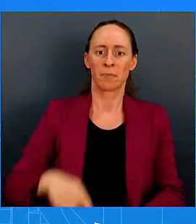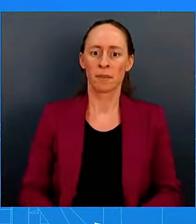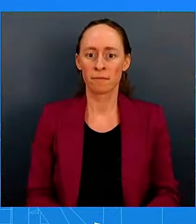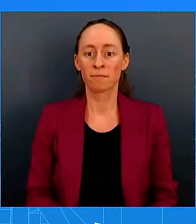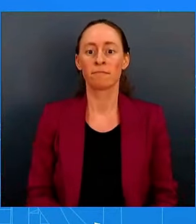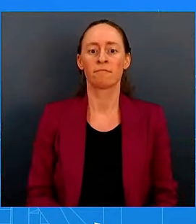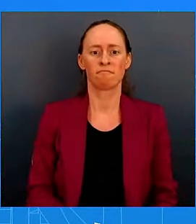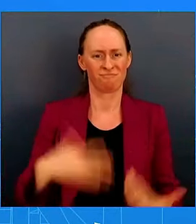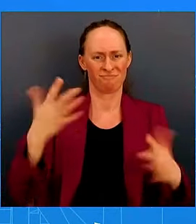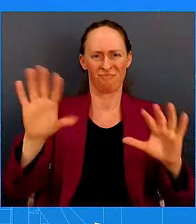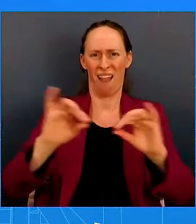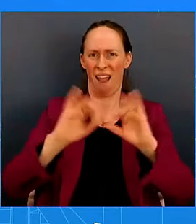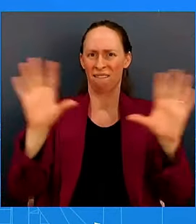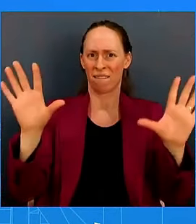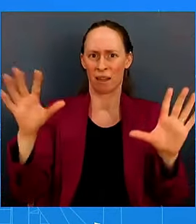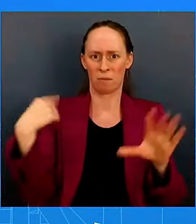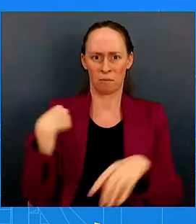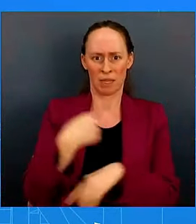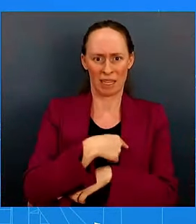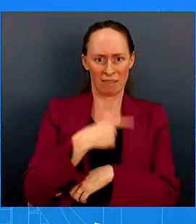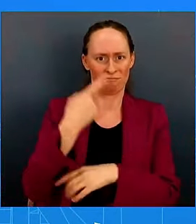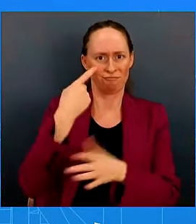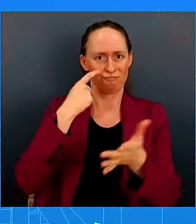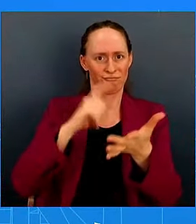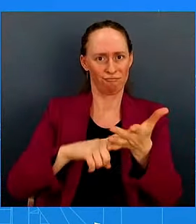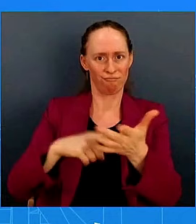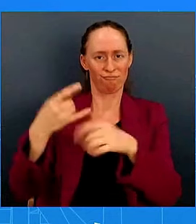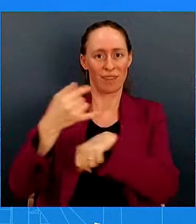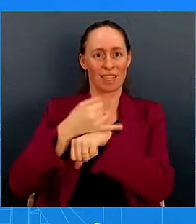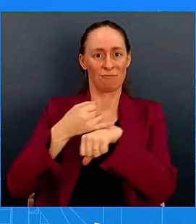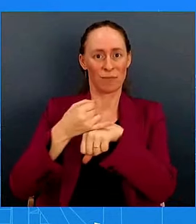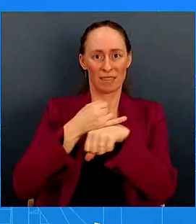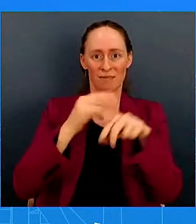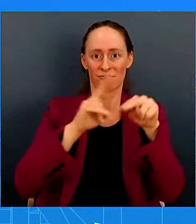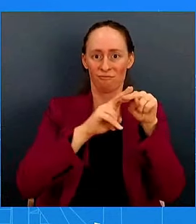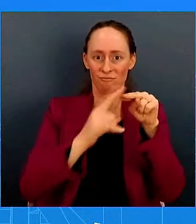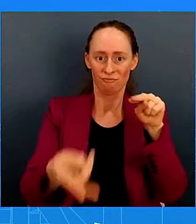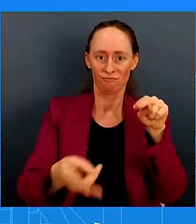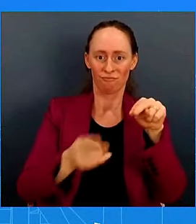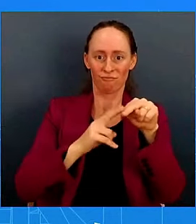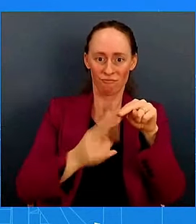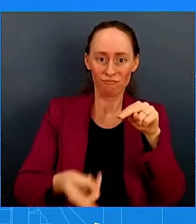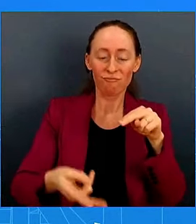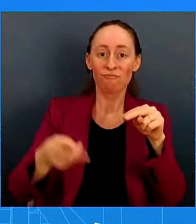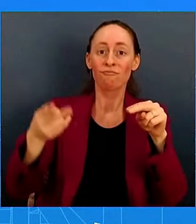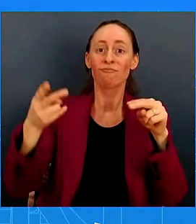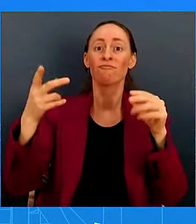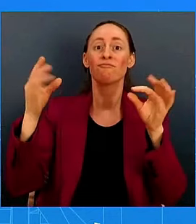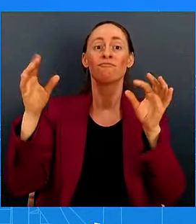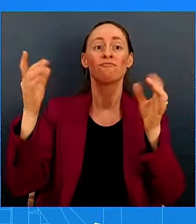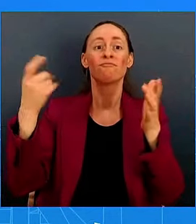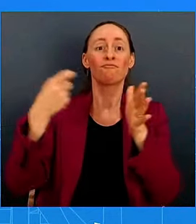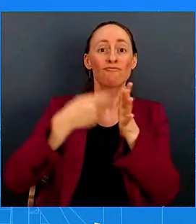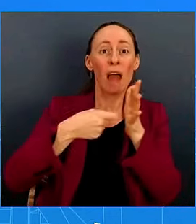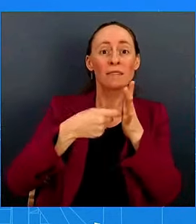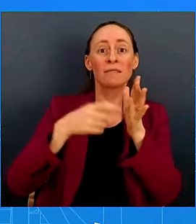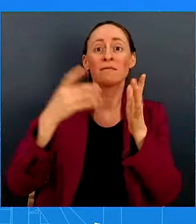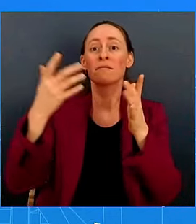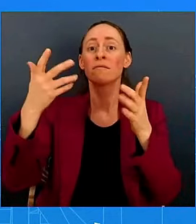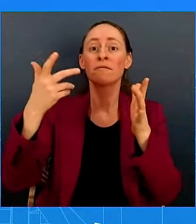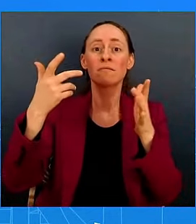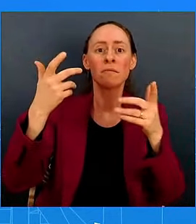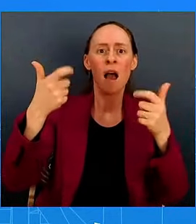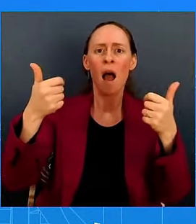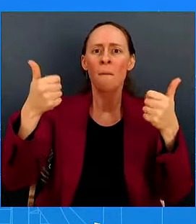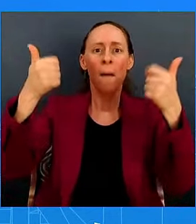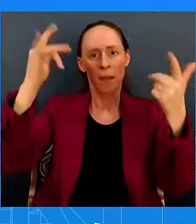interest rates have fallen, that inflation have fallen. And so, you know, I'm going to let the Fed obviously speak